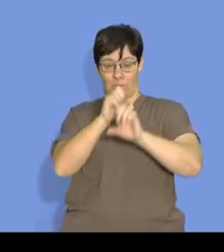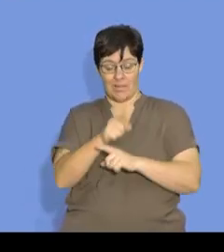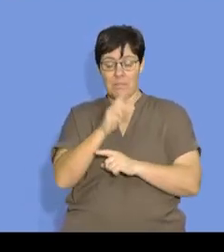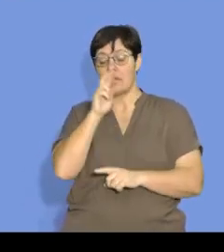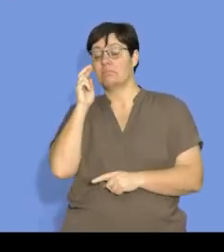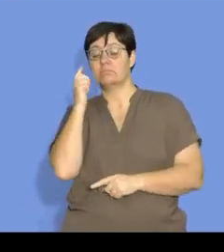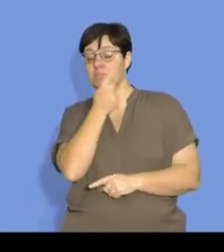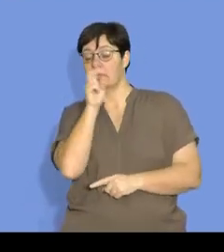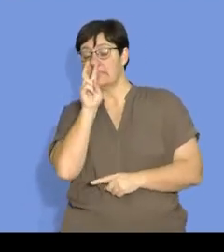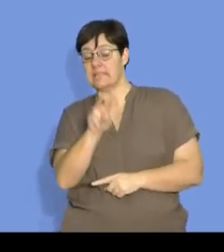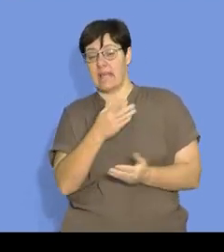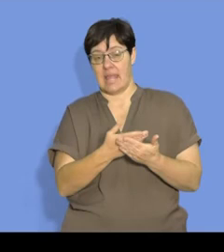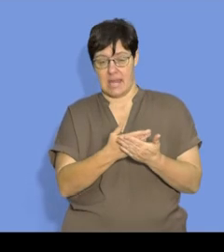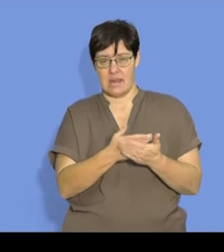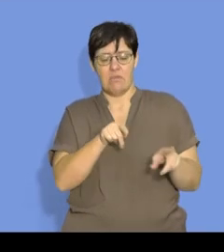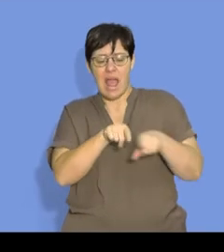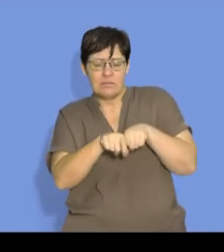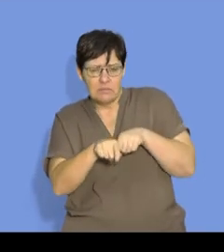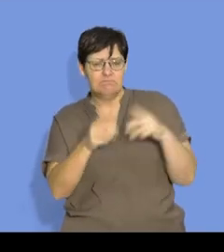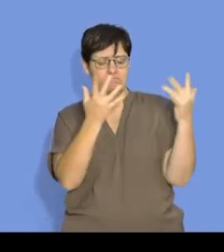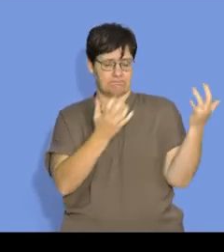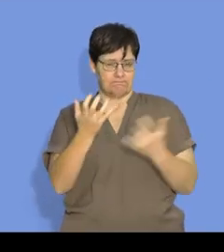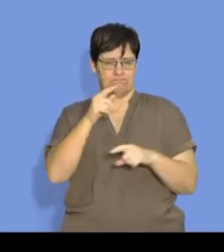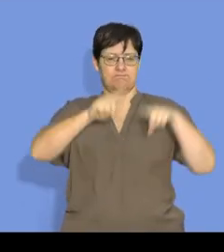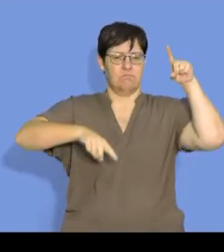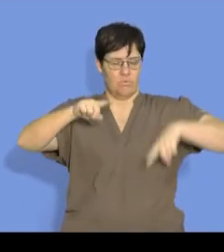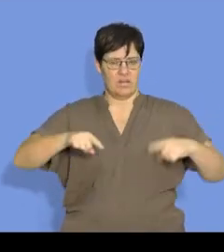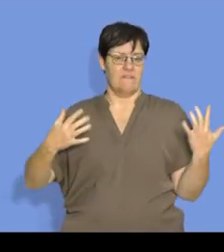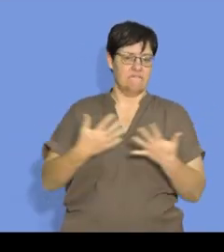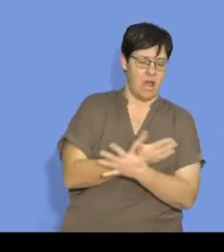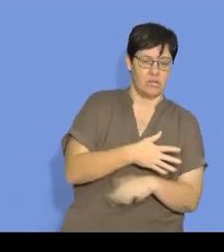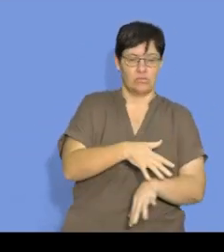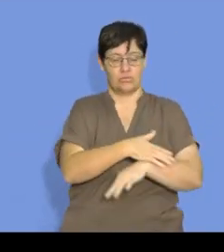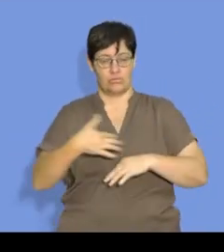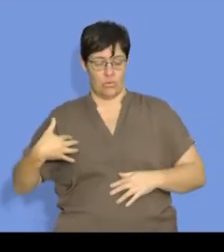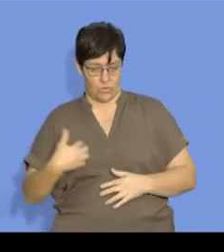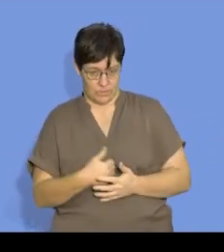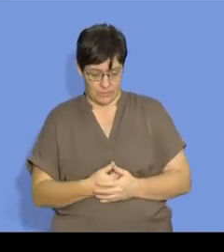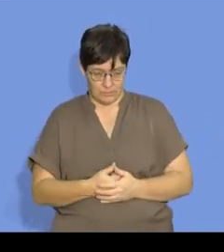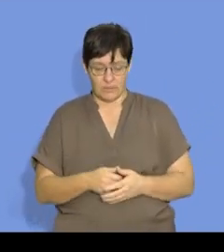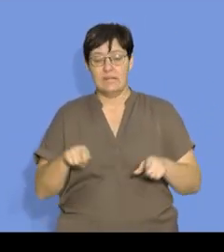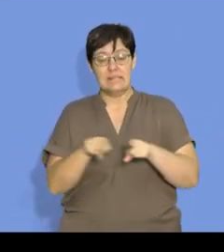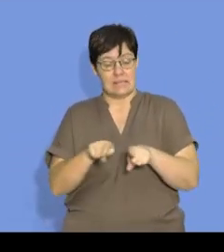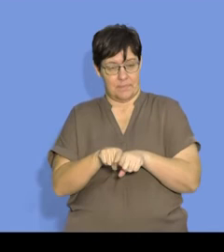experimentally to work out the rate of reactions. We also touched on the different